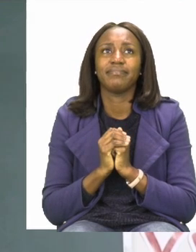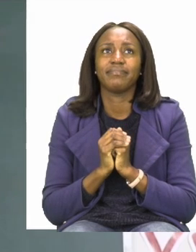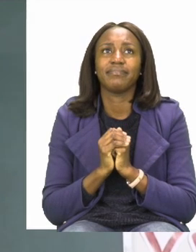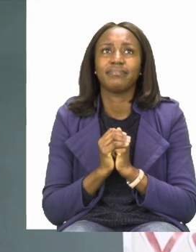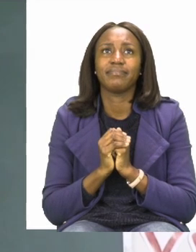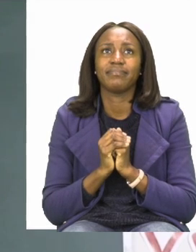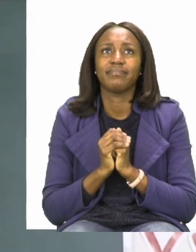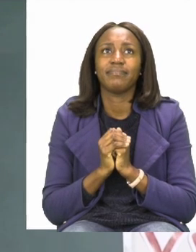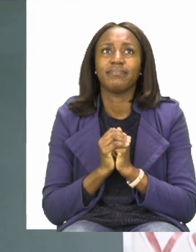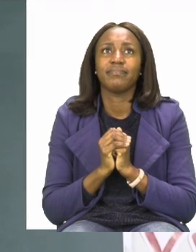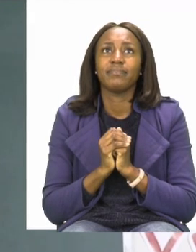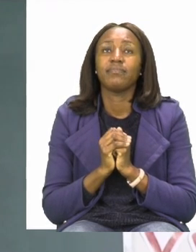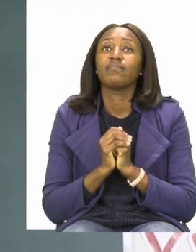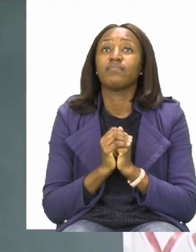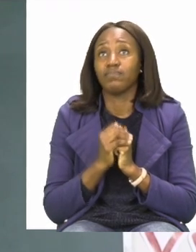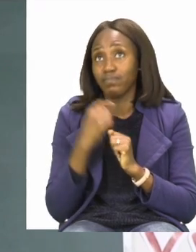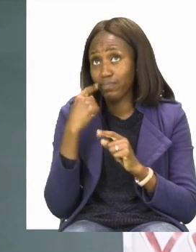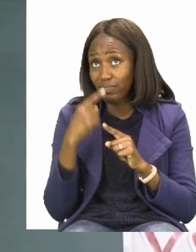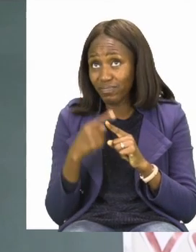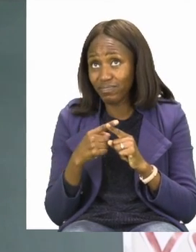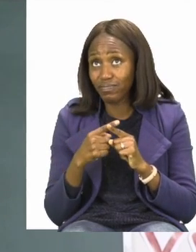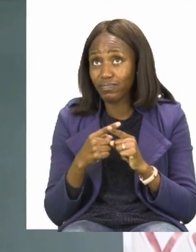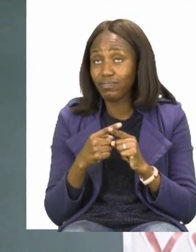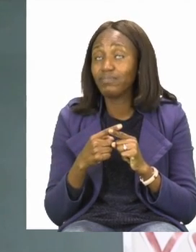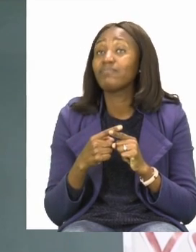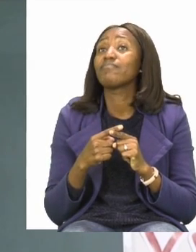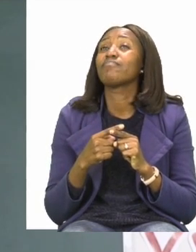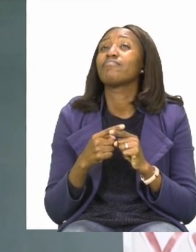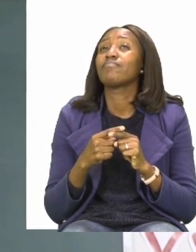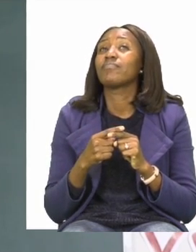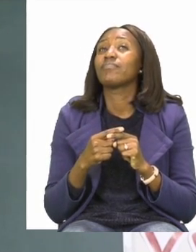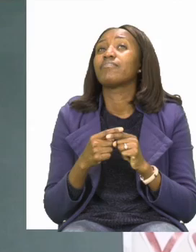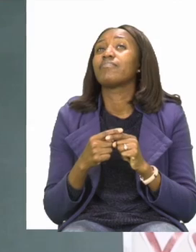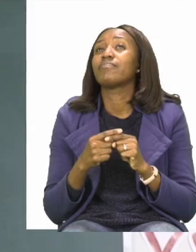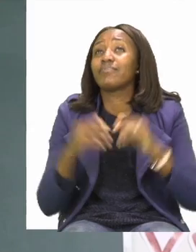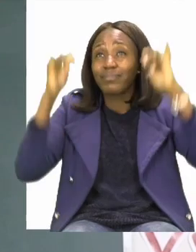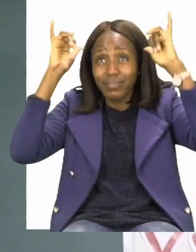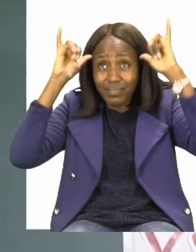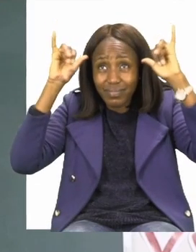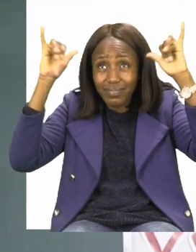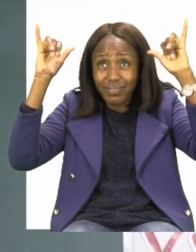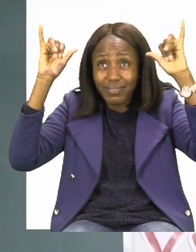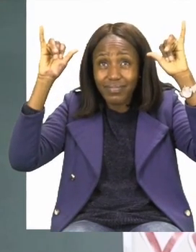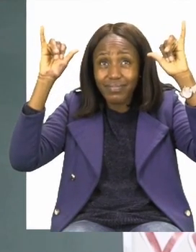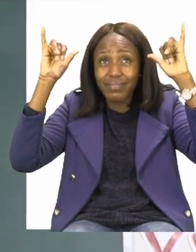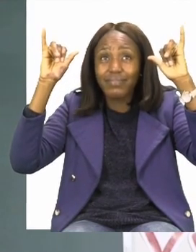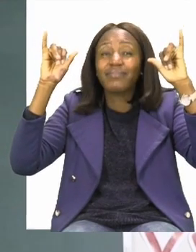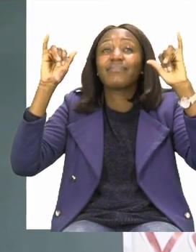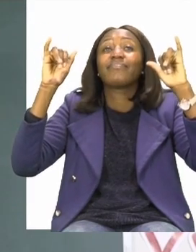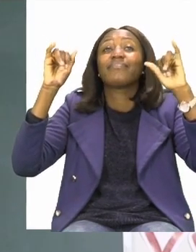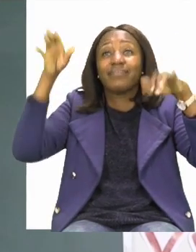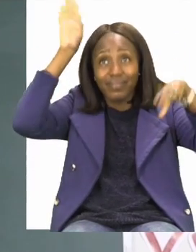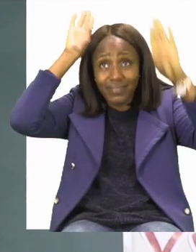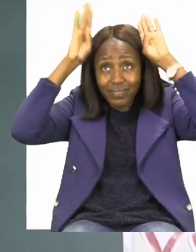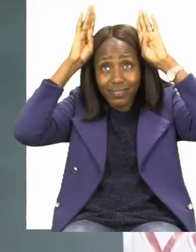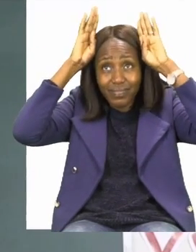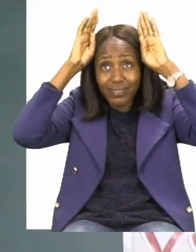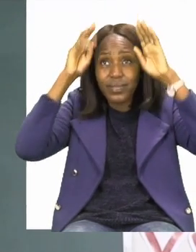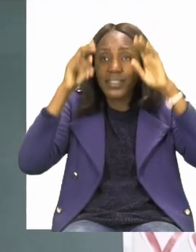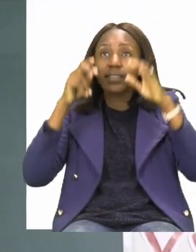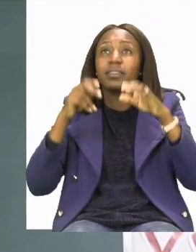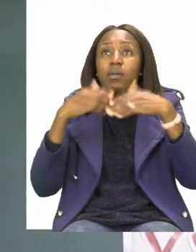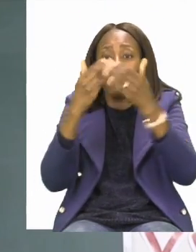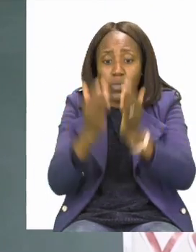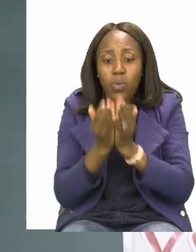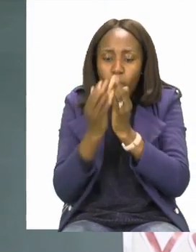they climbed into a boat. That way, I'll also